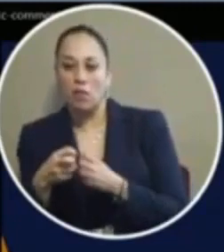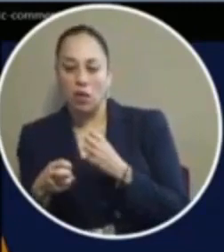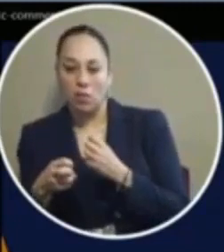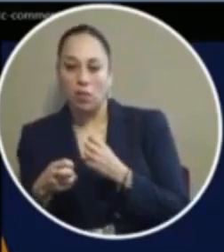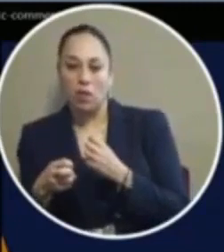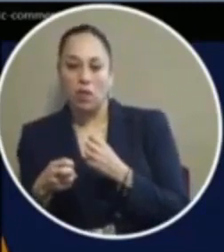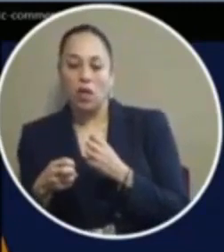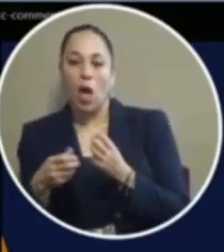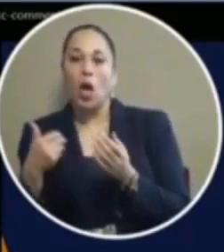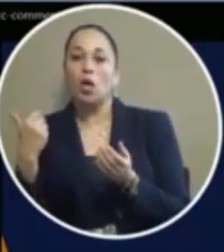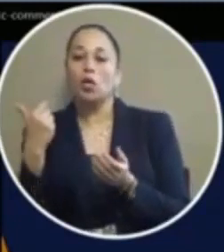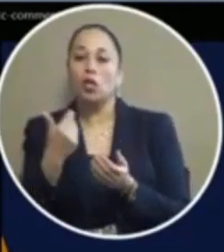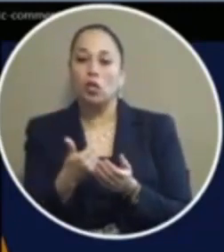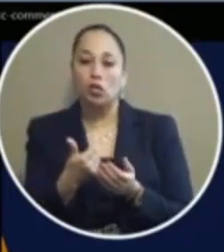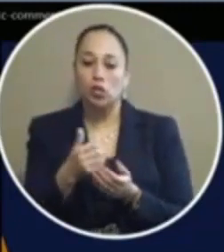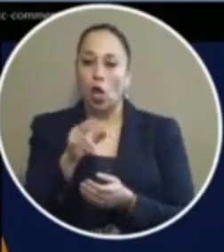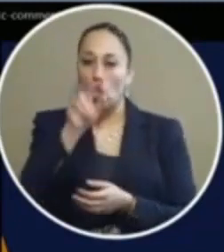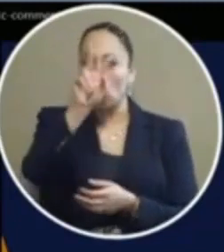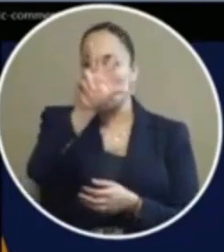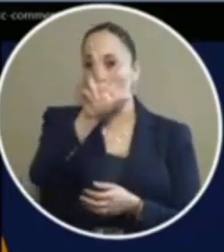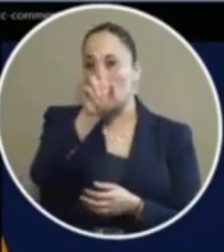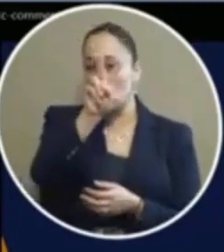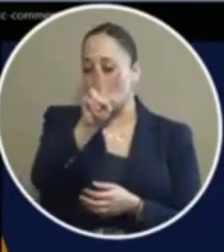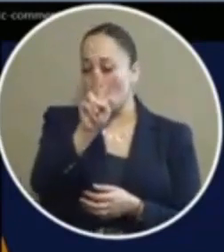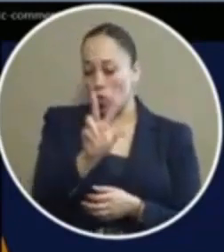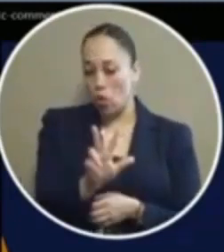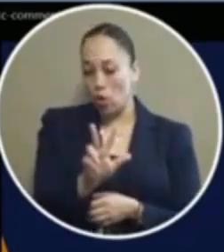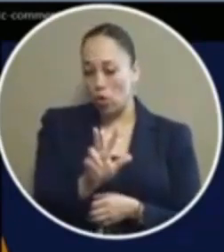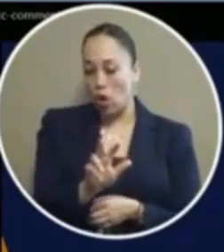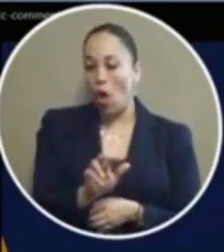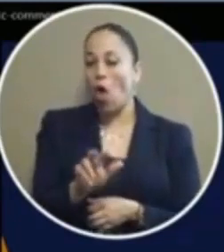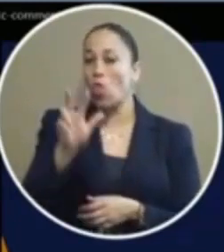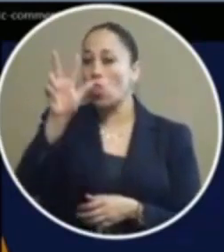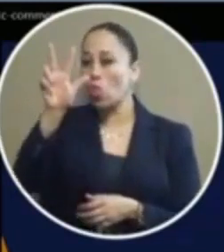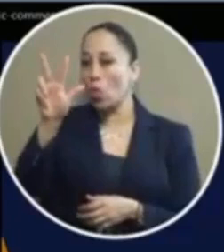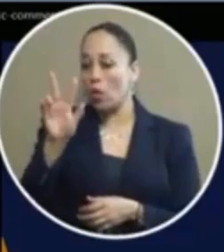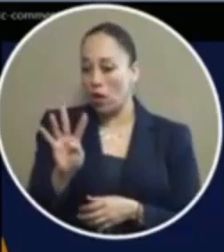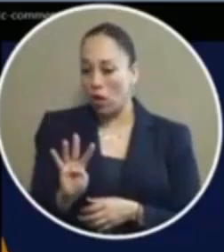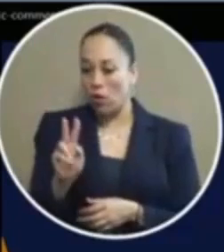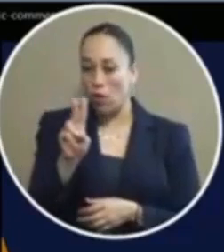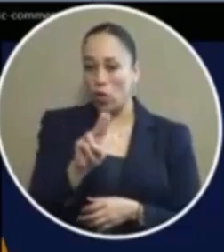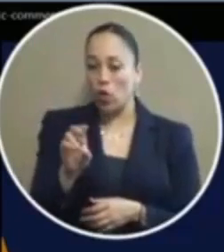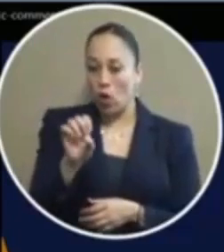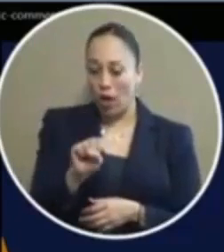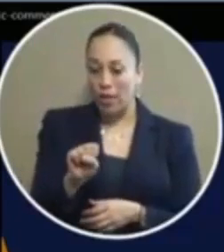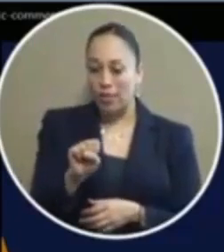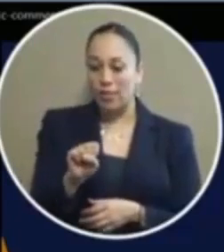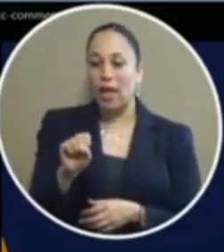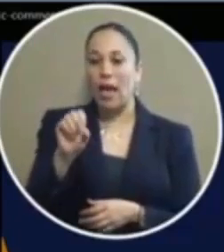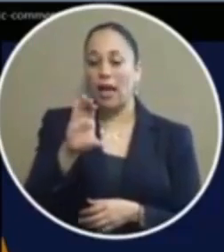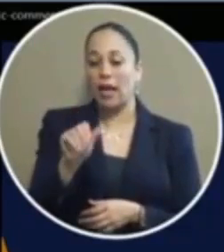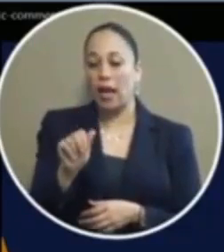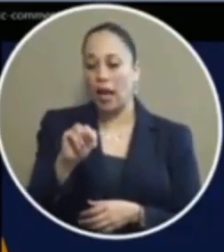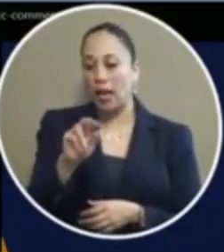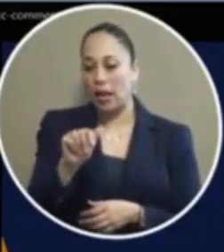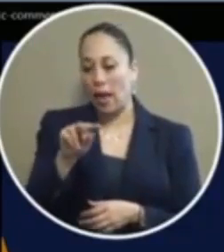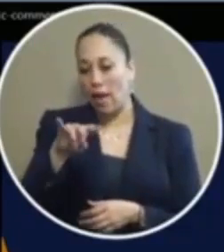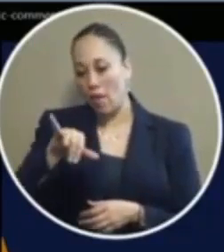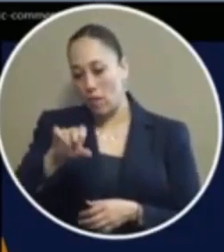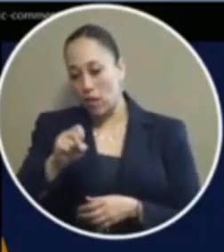enclosed to two-thirds to three-quarters of the united states cannabis is being recommended